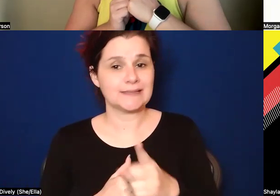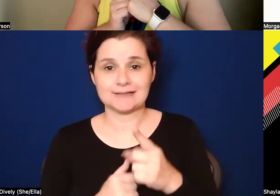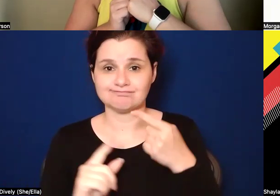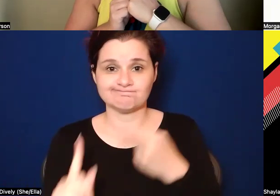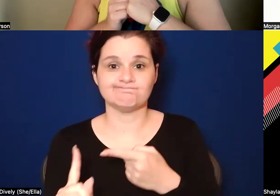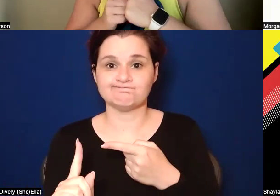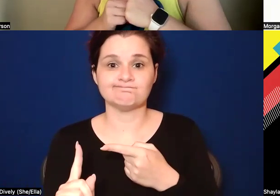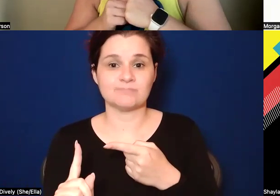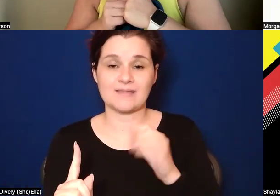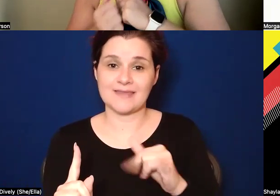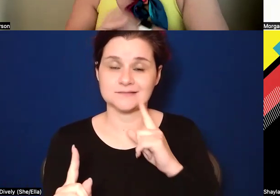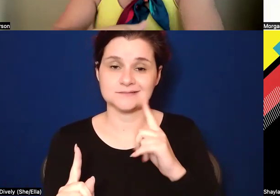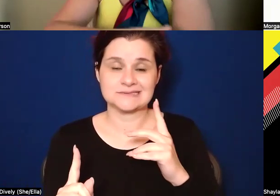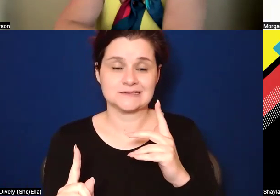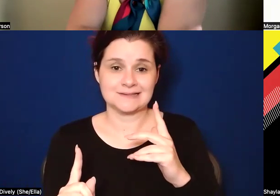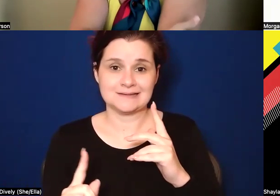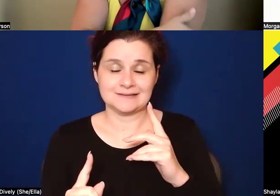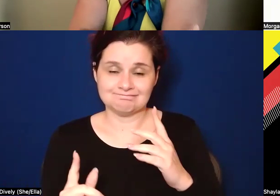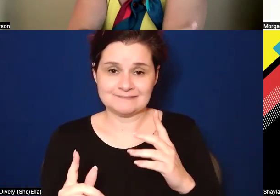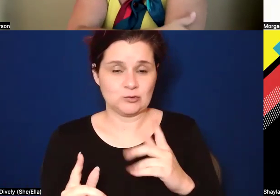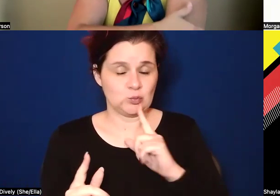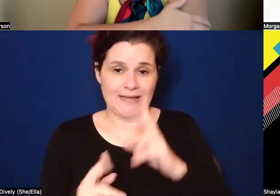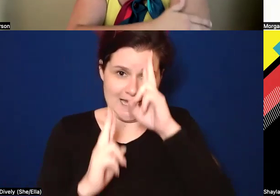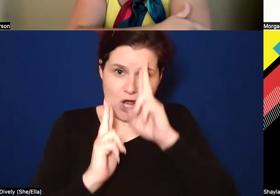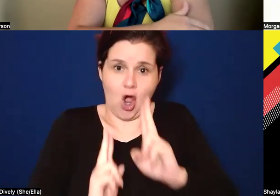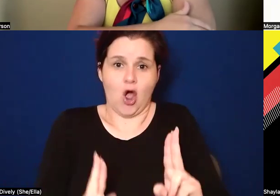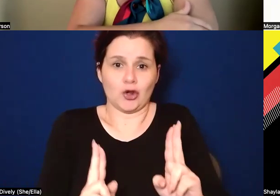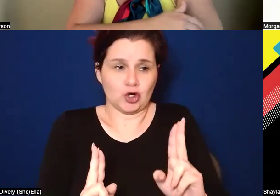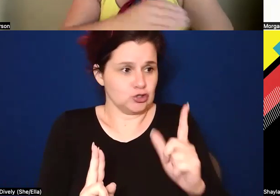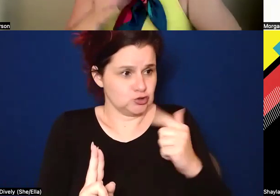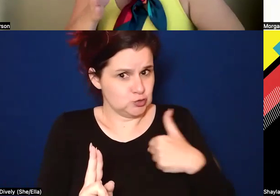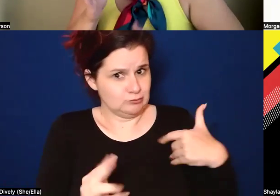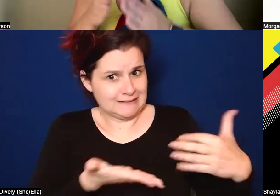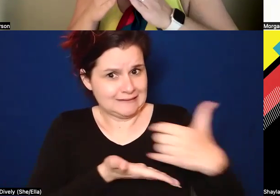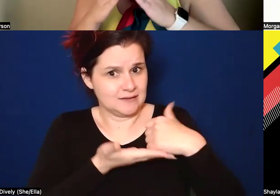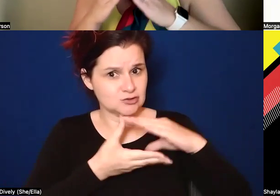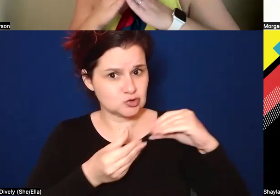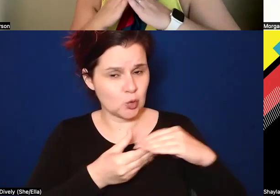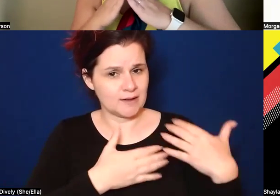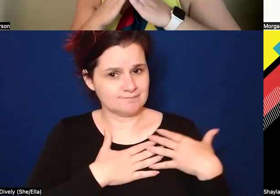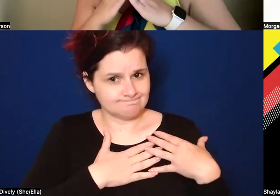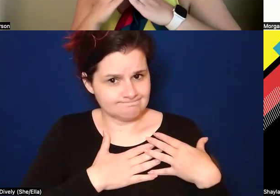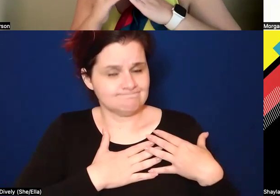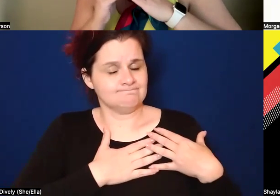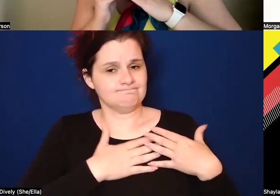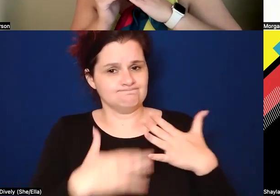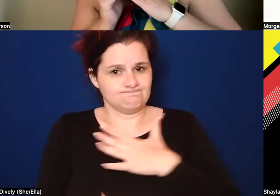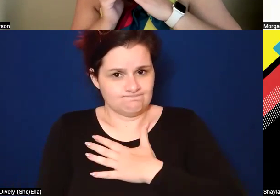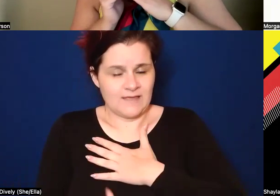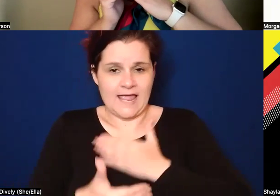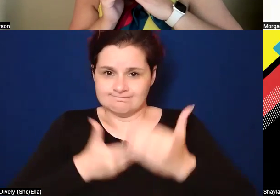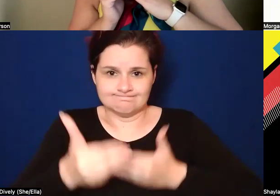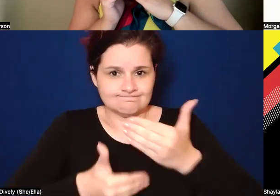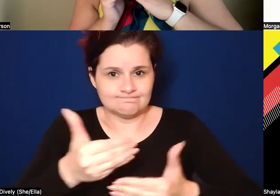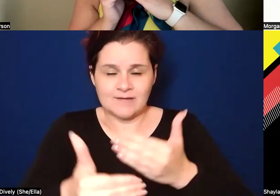quite the privilege and, and an honor to carry these stories and to continue to operate at, at that intersection.